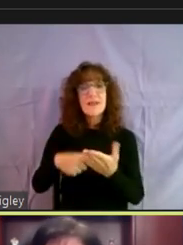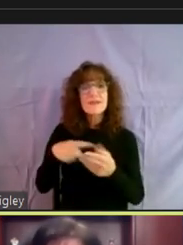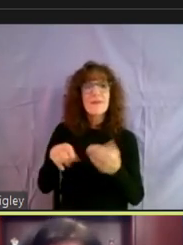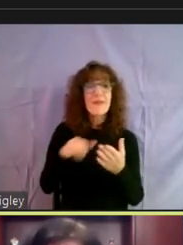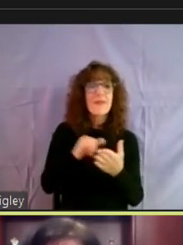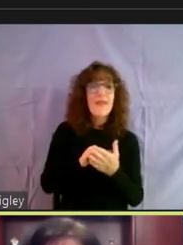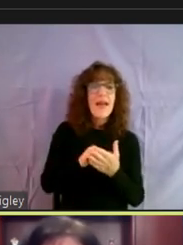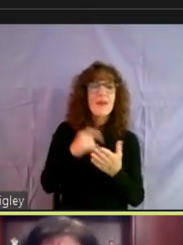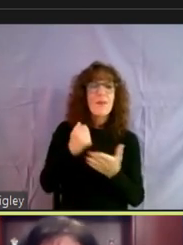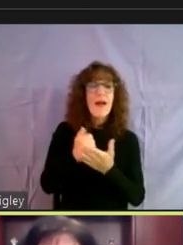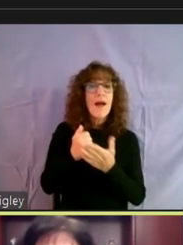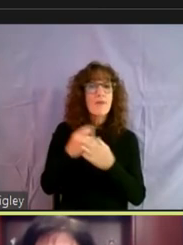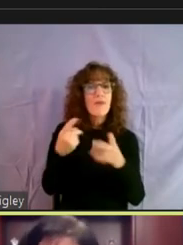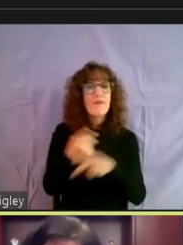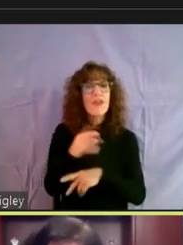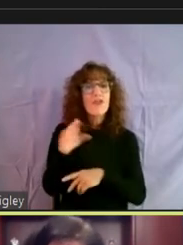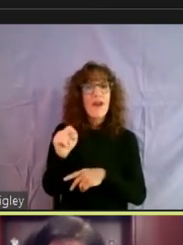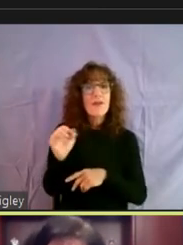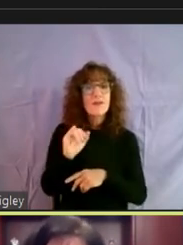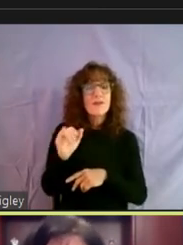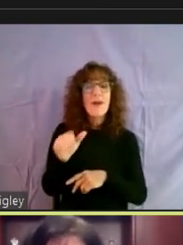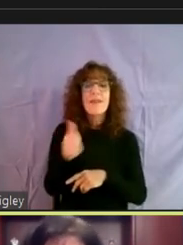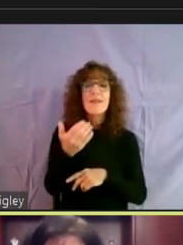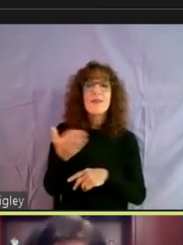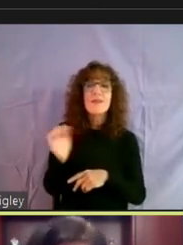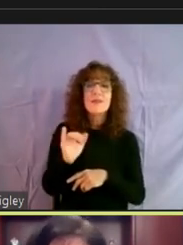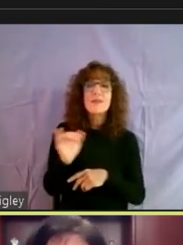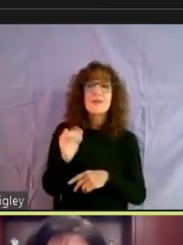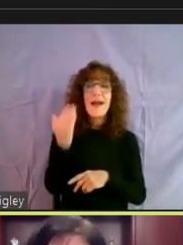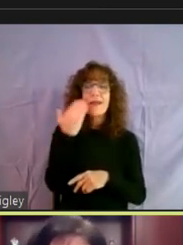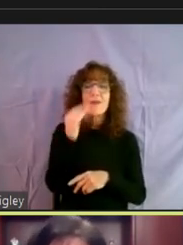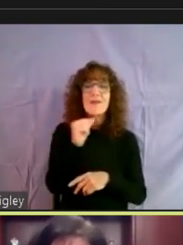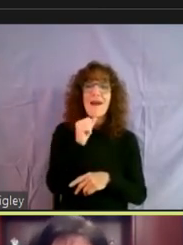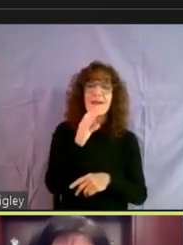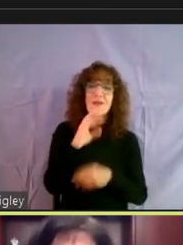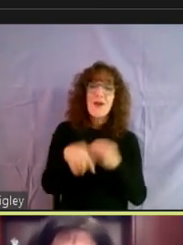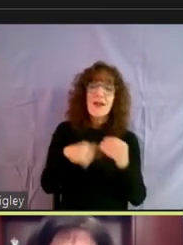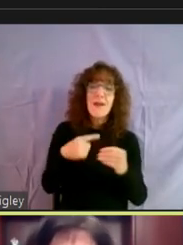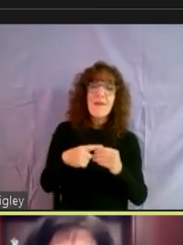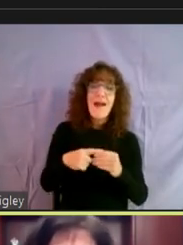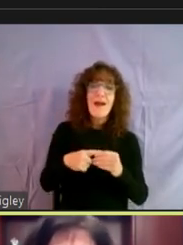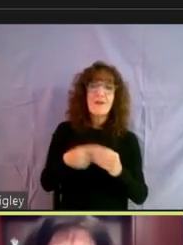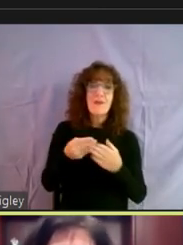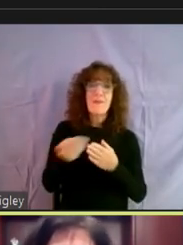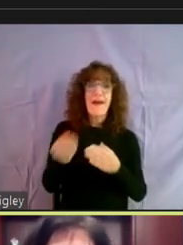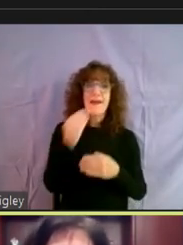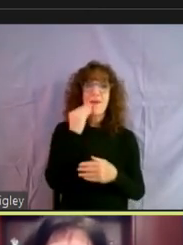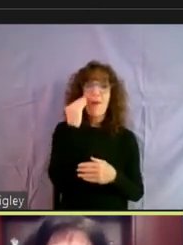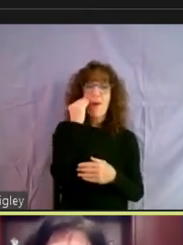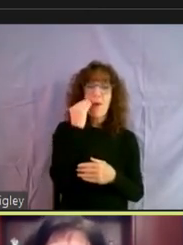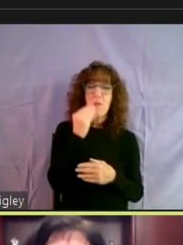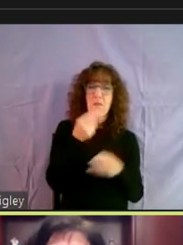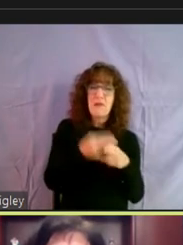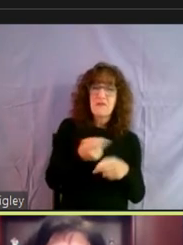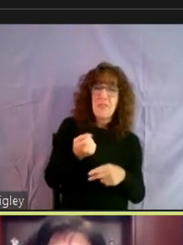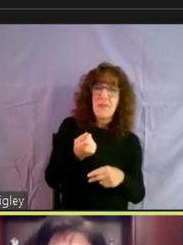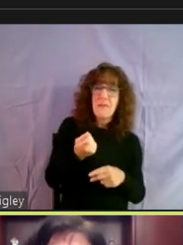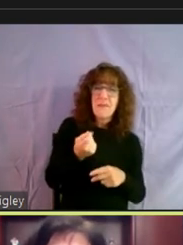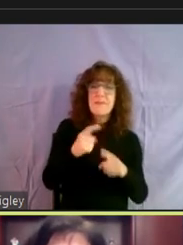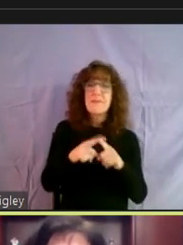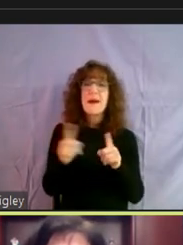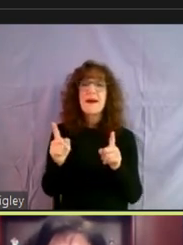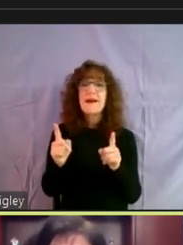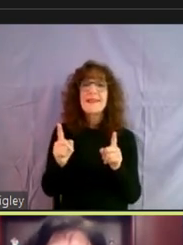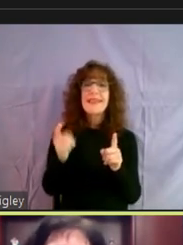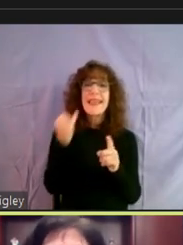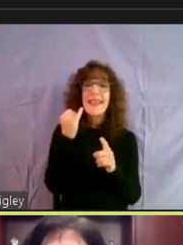Um, and we'll help you figure that out too. And the other thing too, is that I know we're not talking about homeownership. Um, we talked a little bit about it, but also as, um,